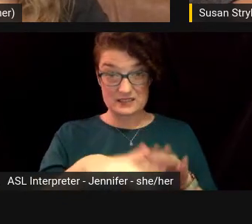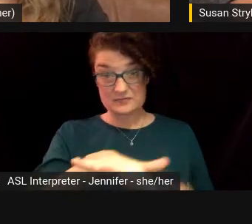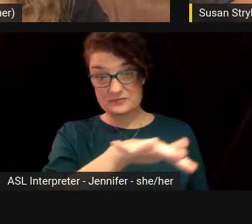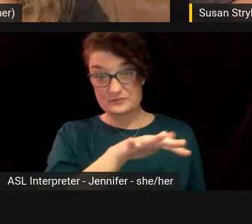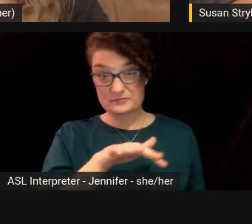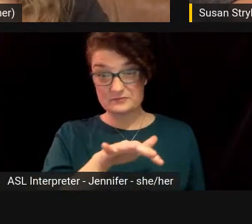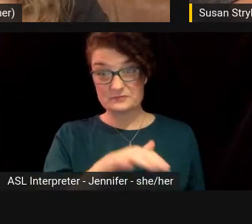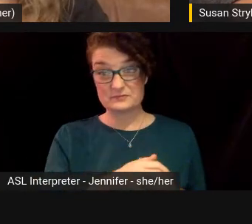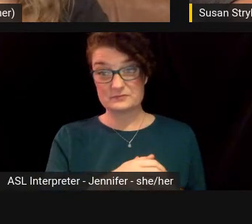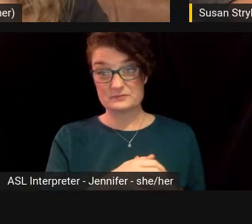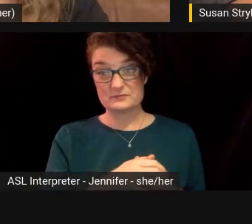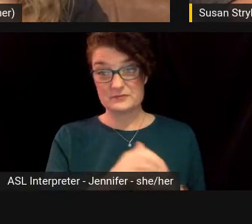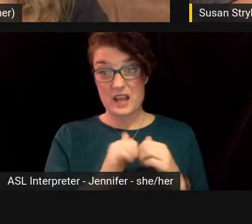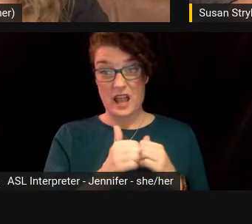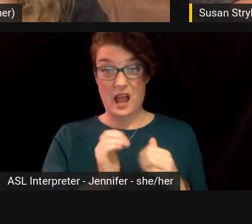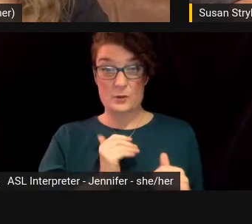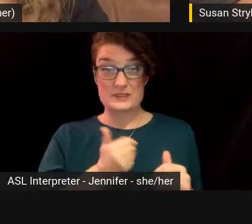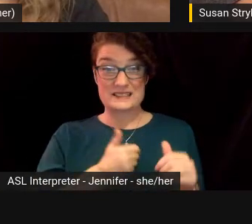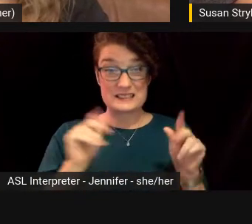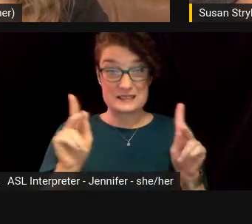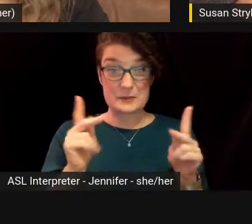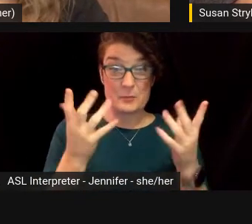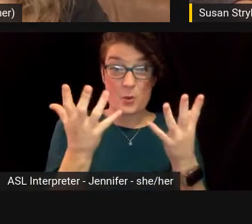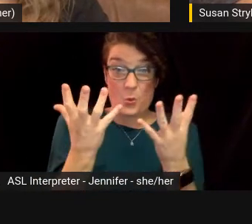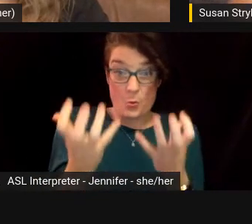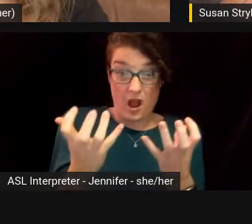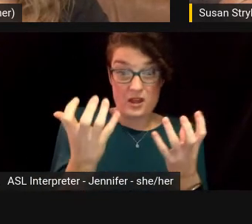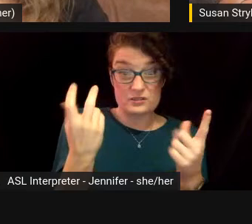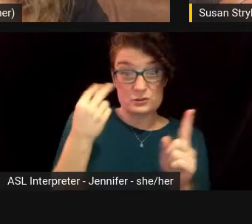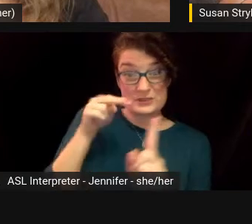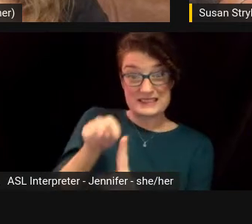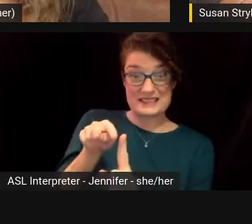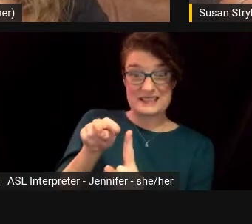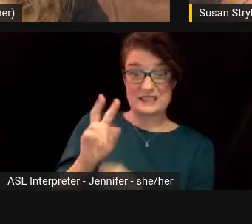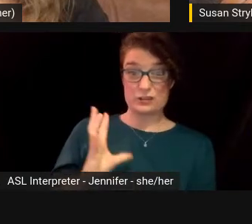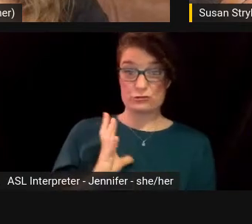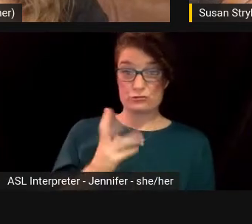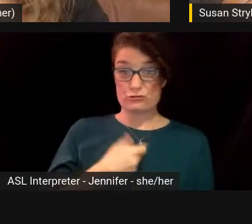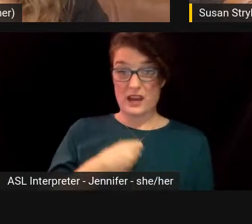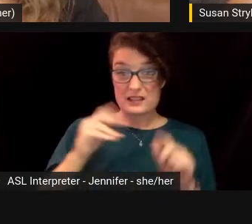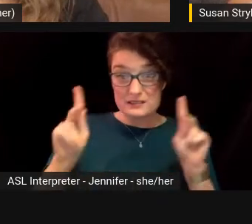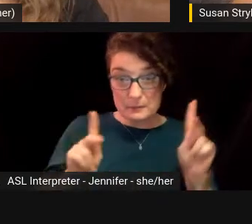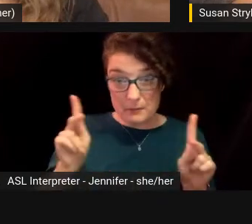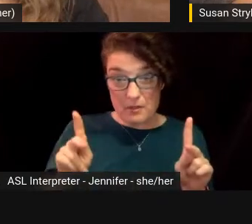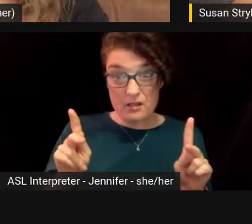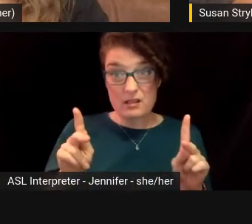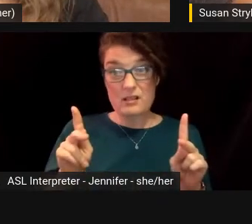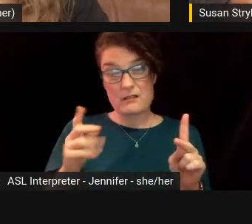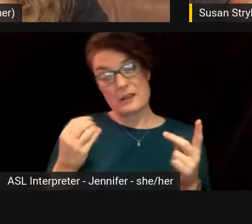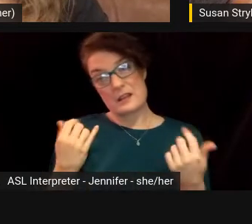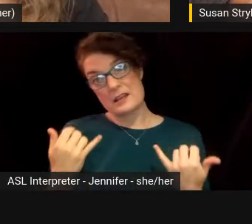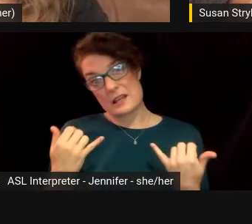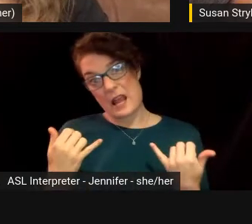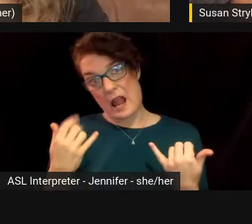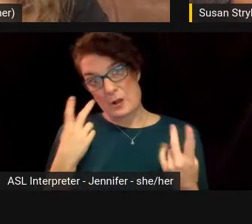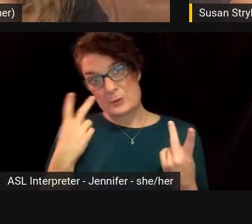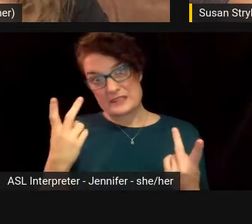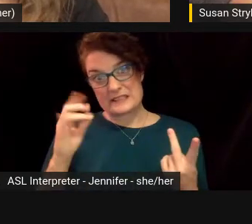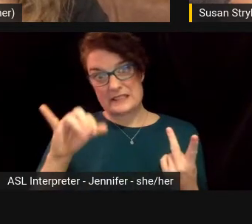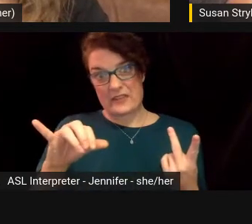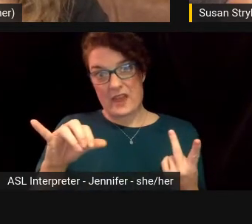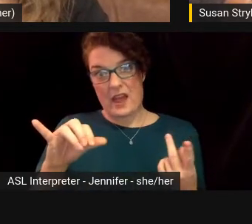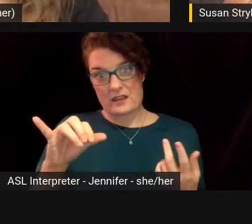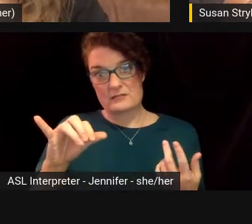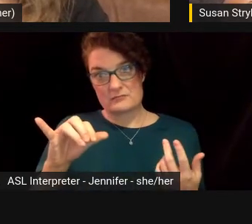cisgender people want to see trans trans people, and now we've seen that representation